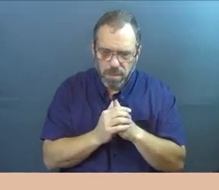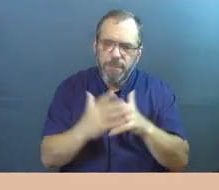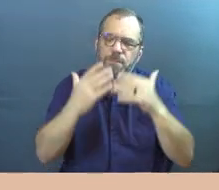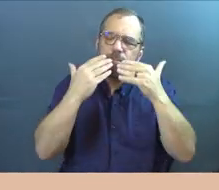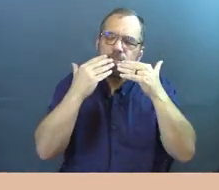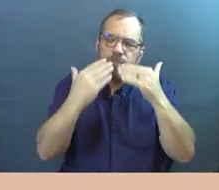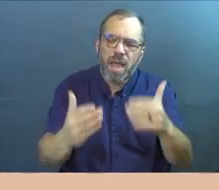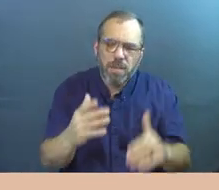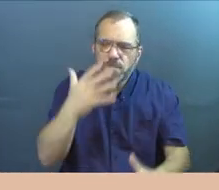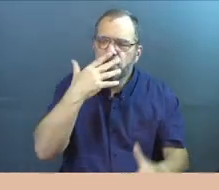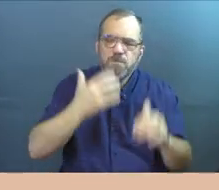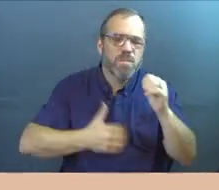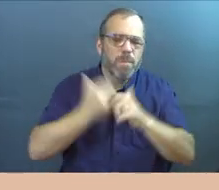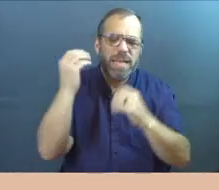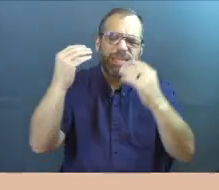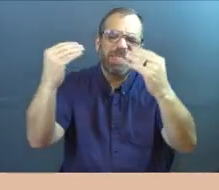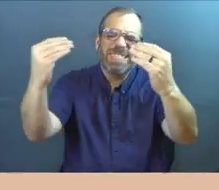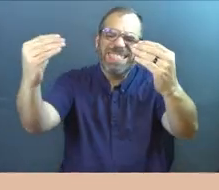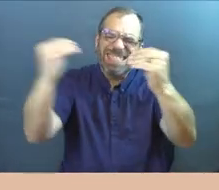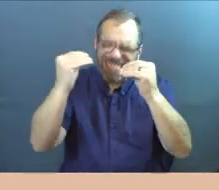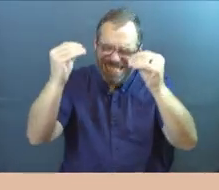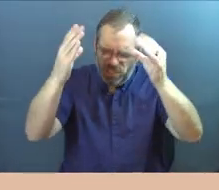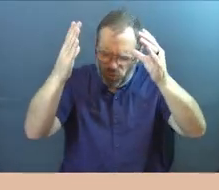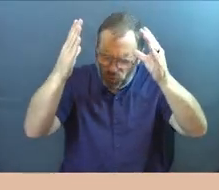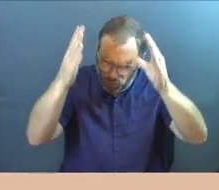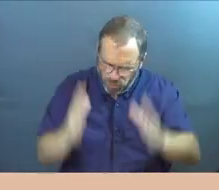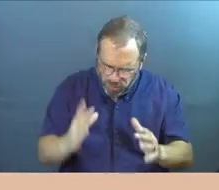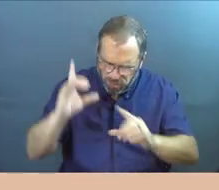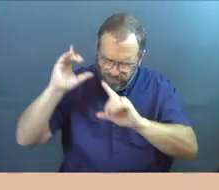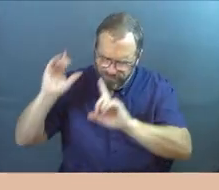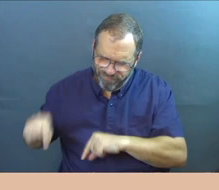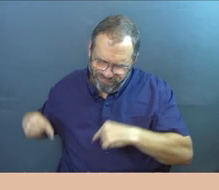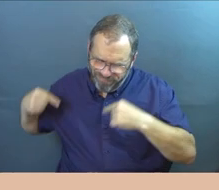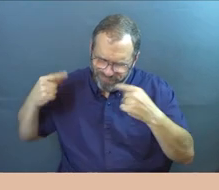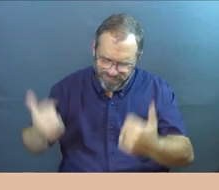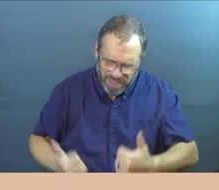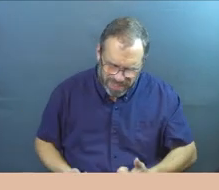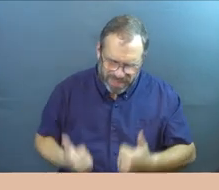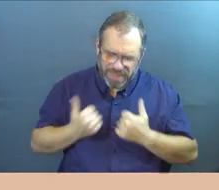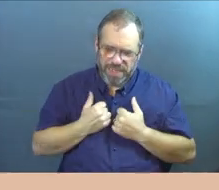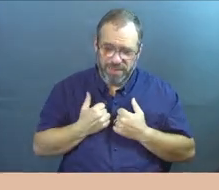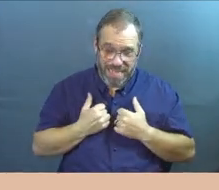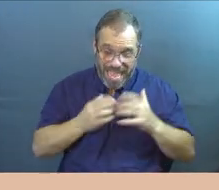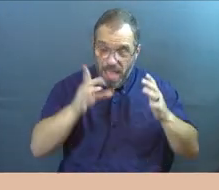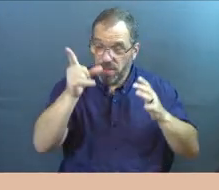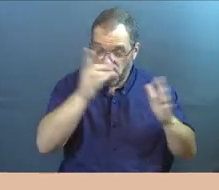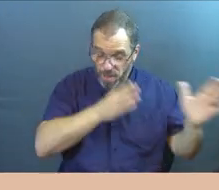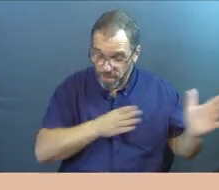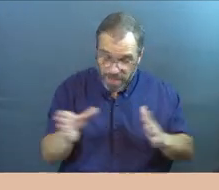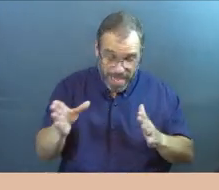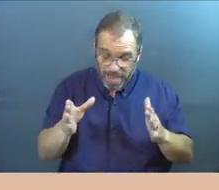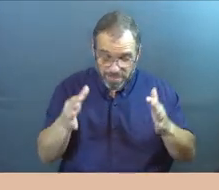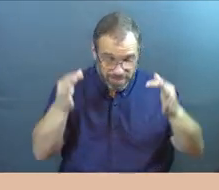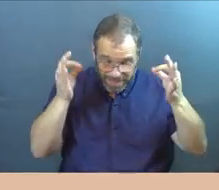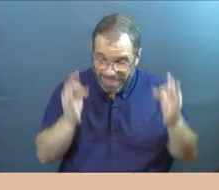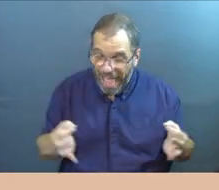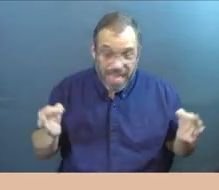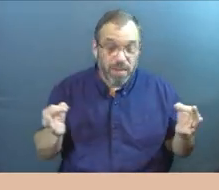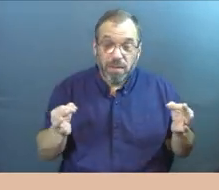Thank you, God, that you're the best teacher that ever lived and that the strategy you chose